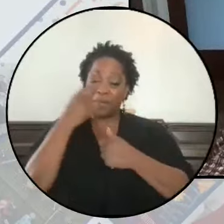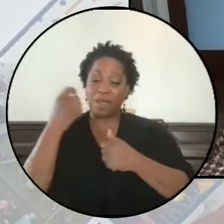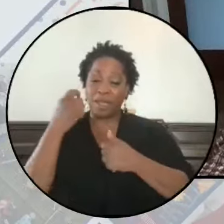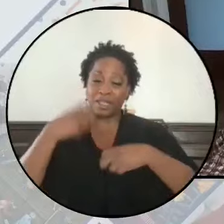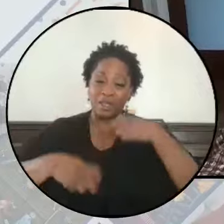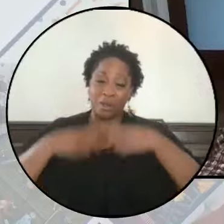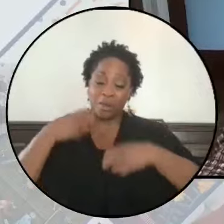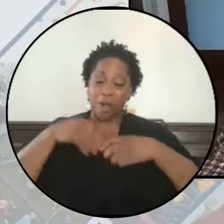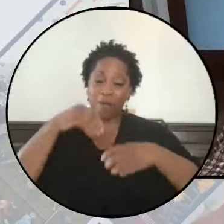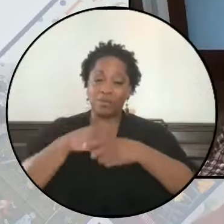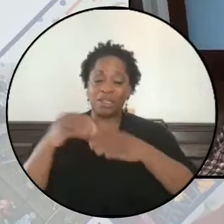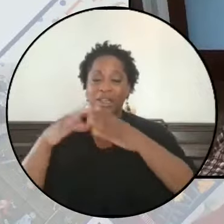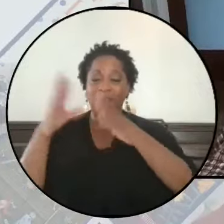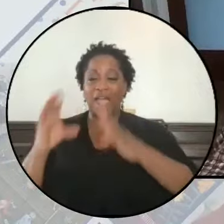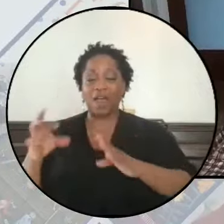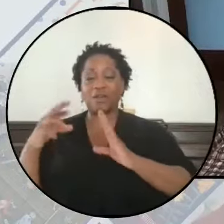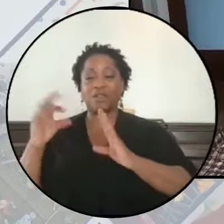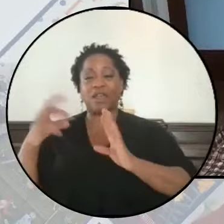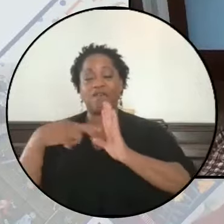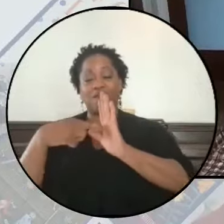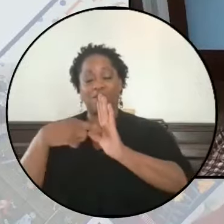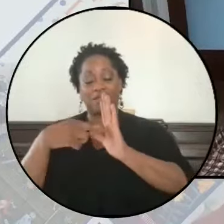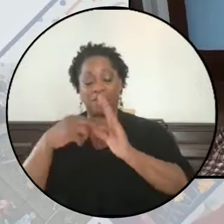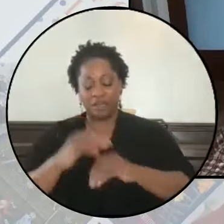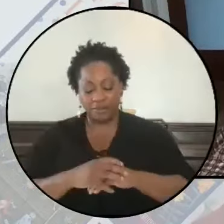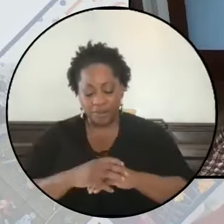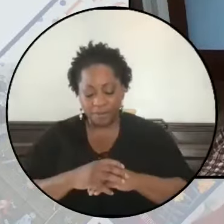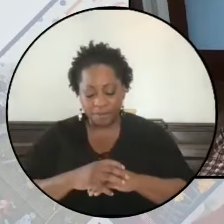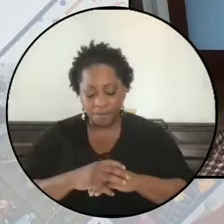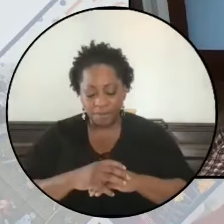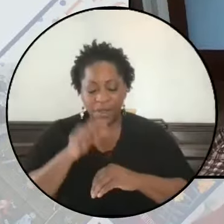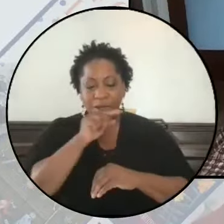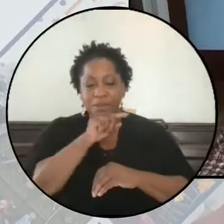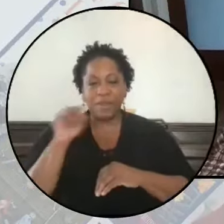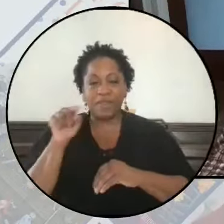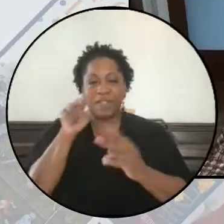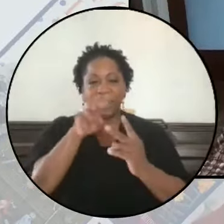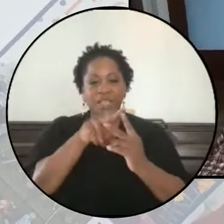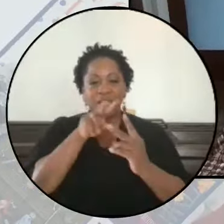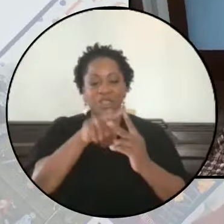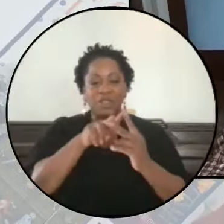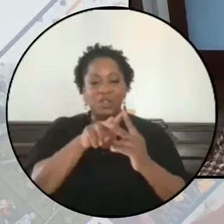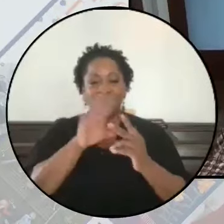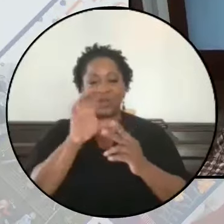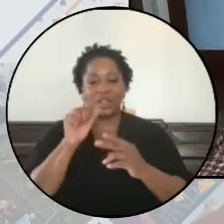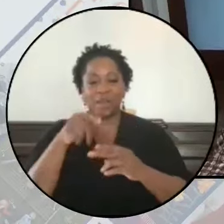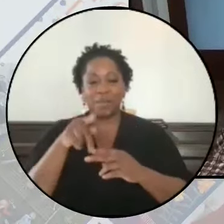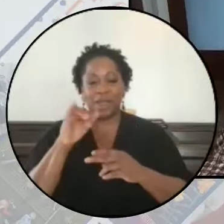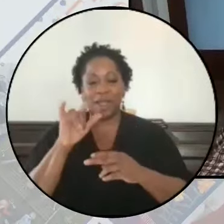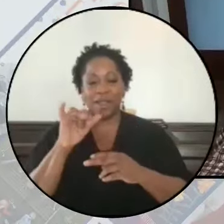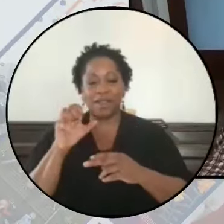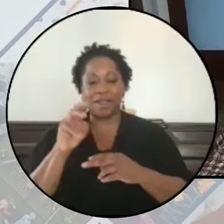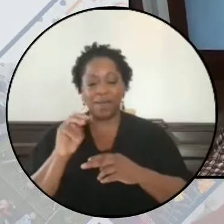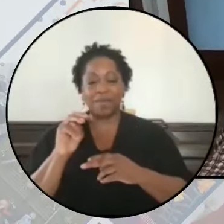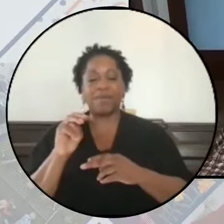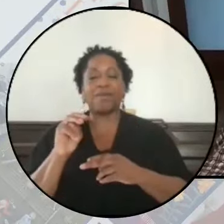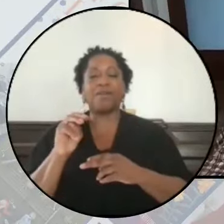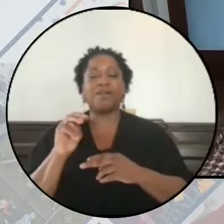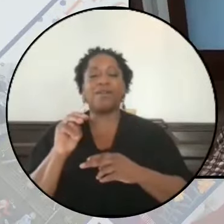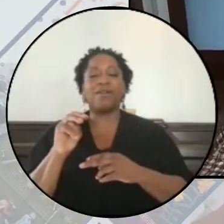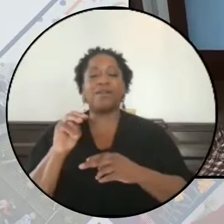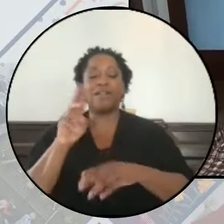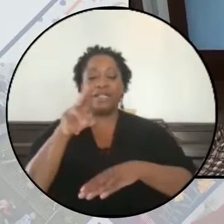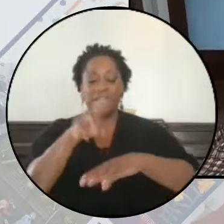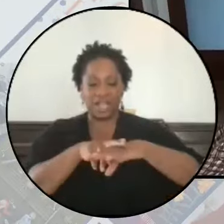House, of course. But let me say that these two capitalist nations, these two